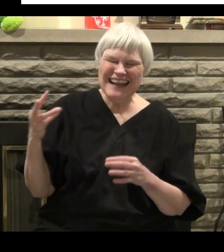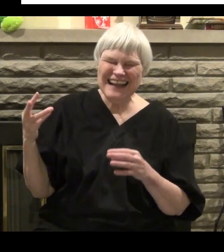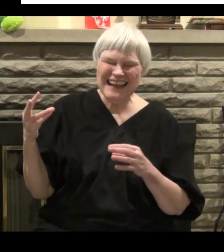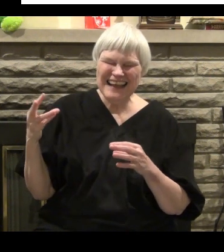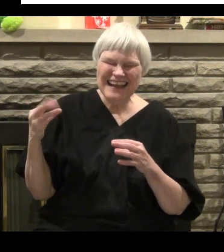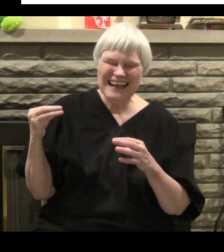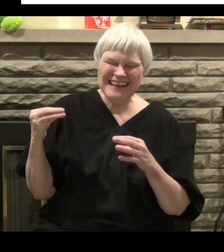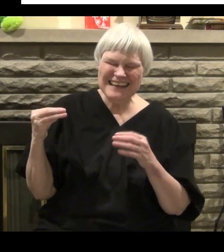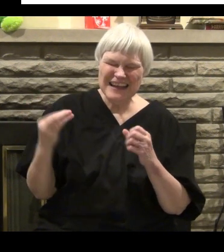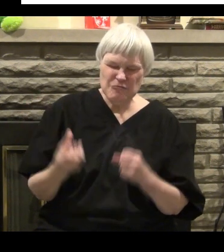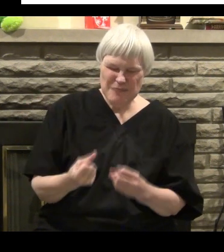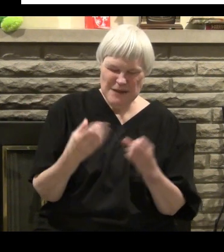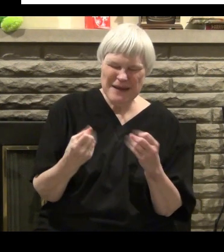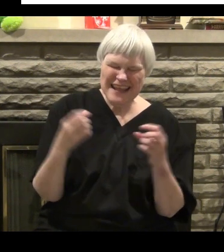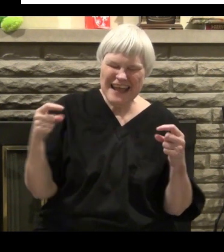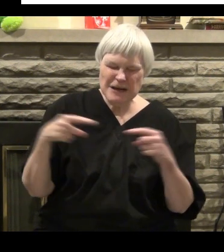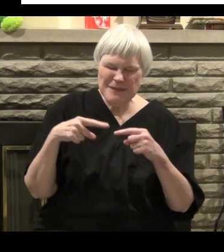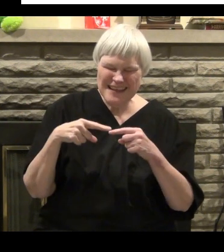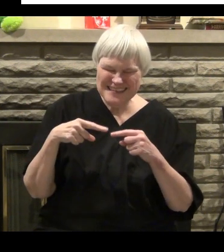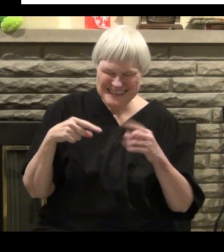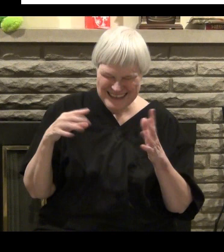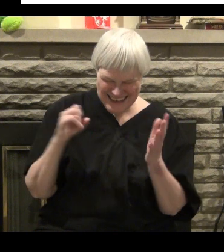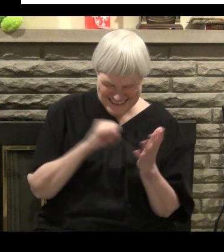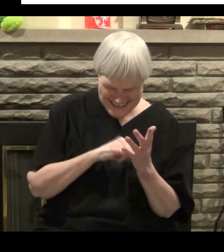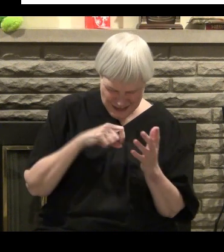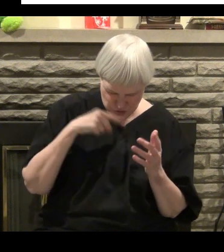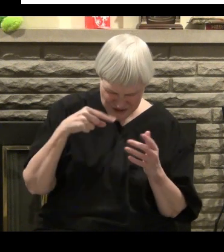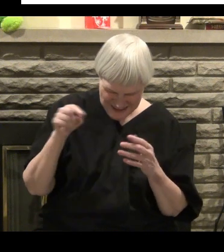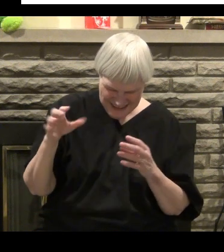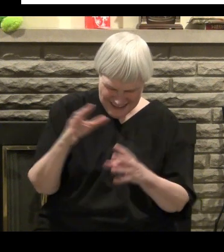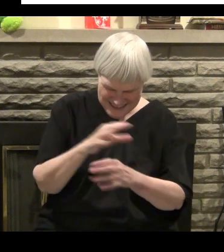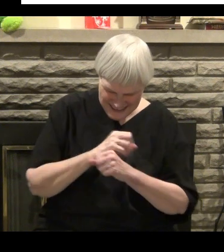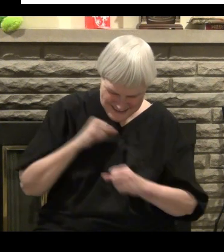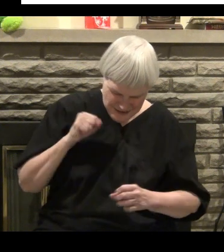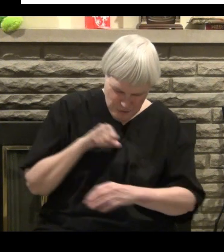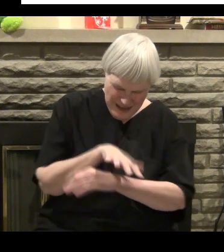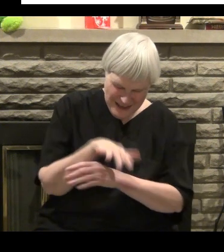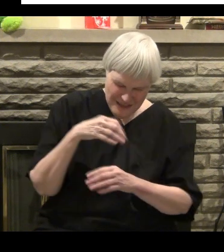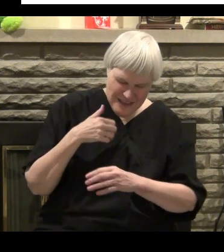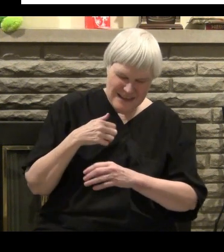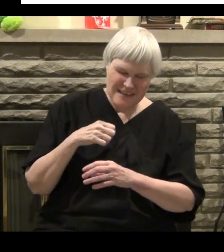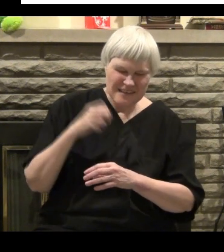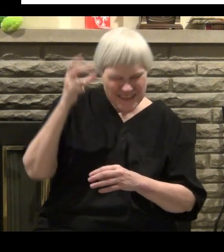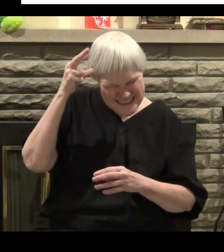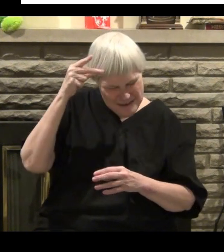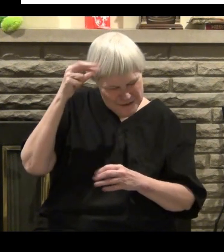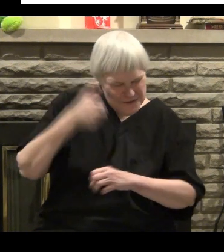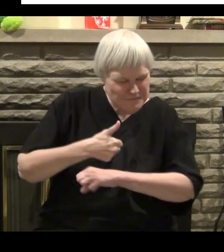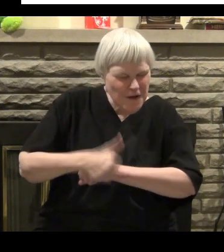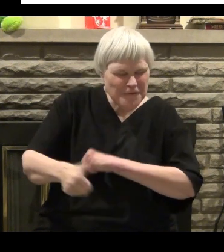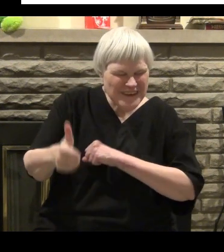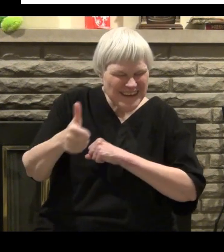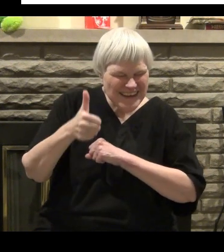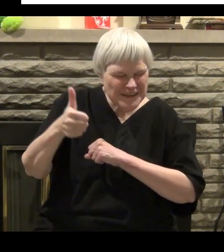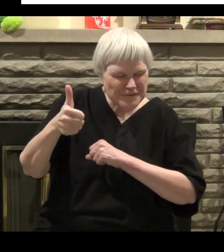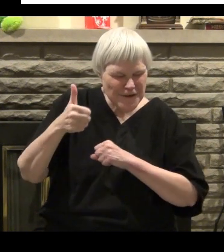That helps to soften that little bit more. Also there's not only one that you have to be concerned about there's many.